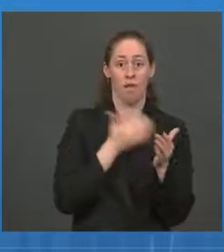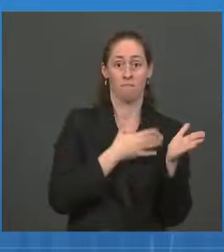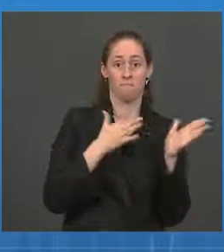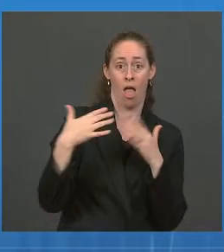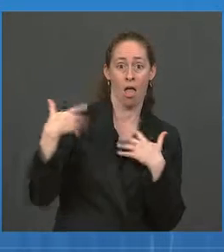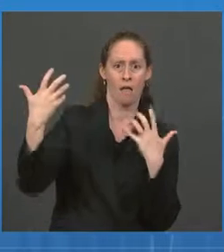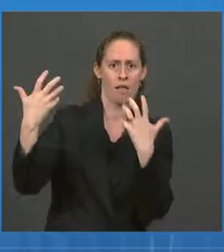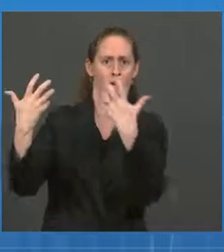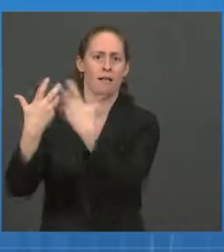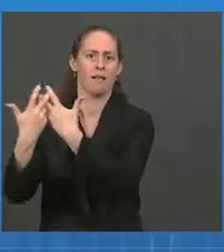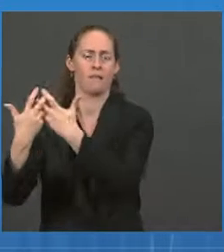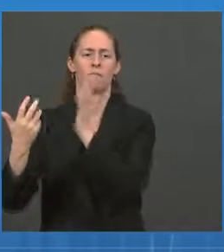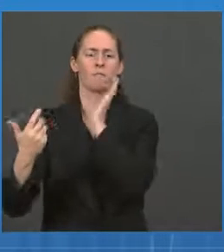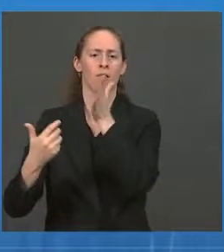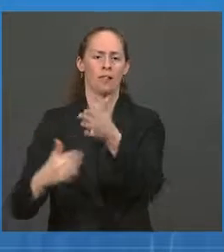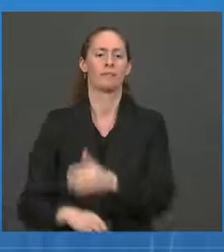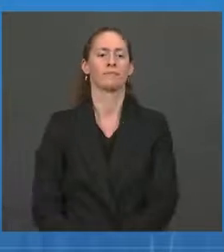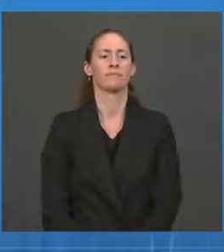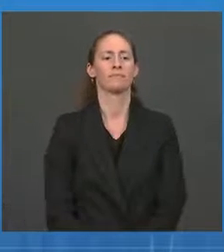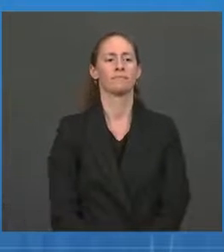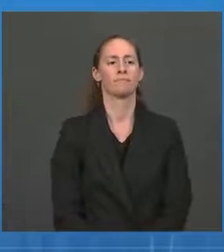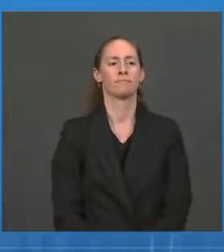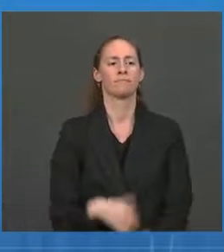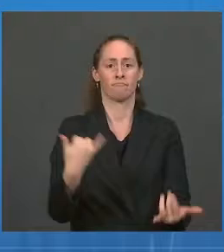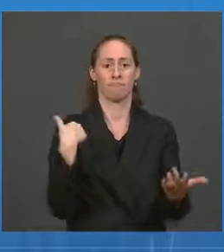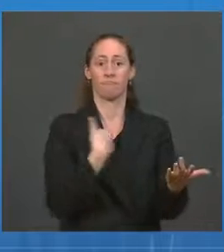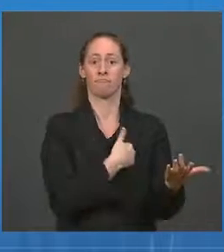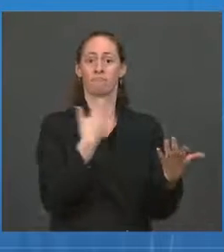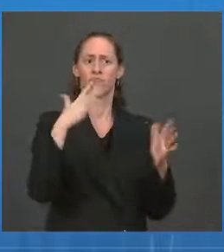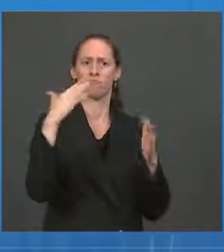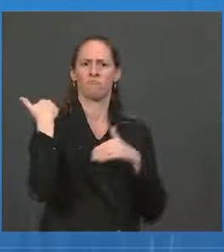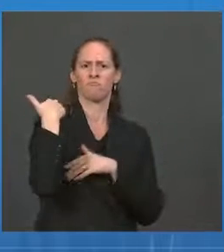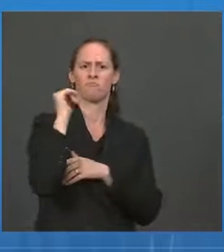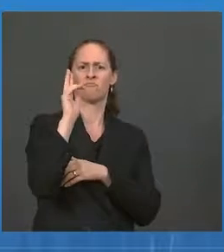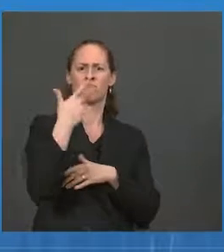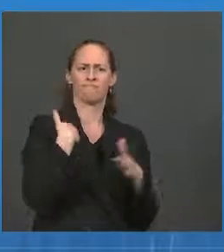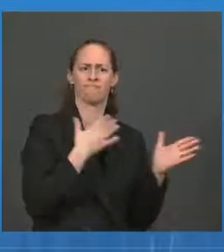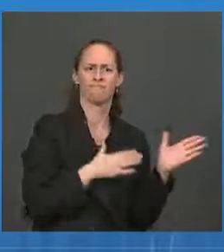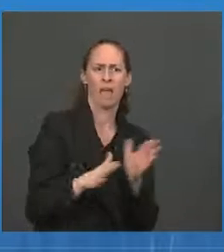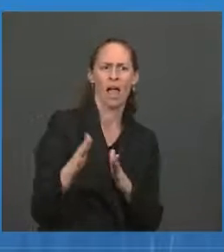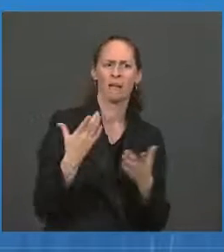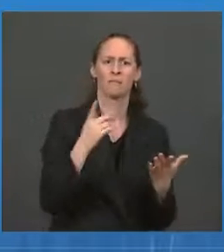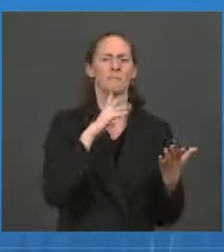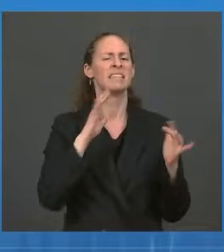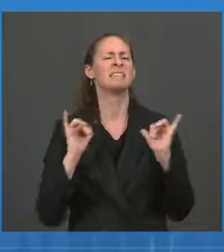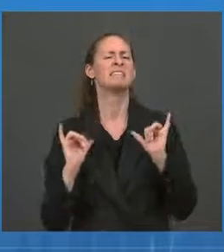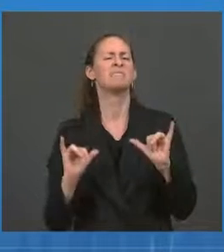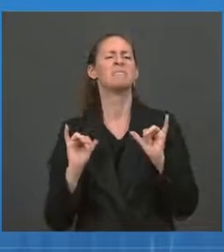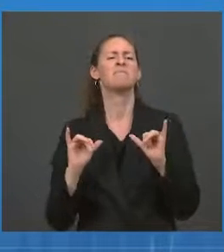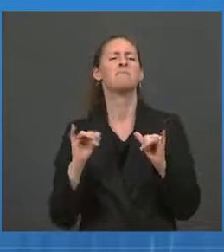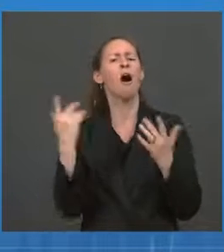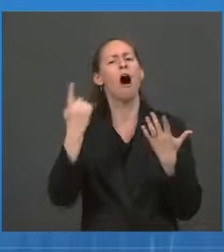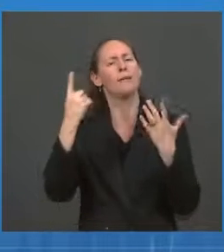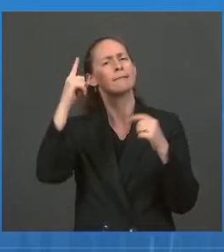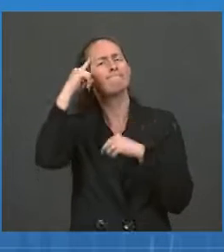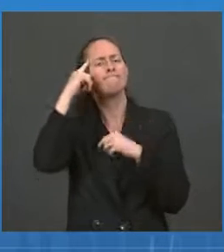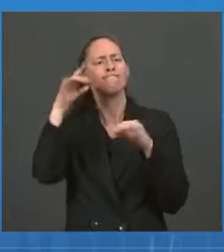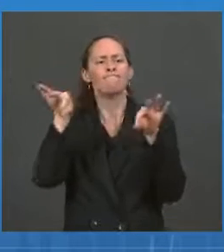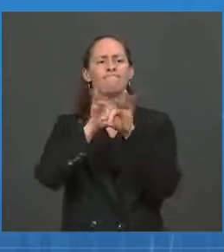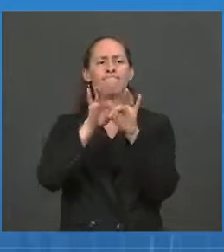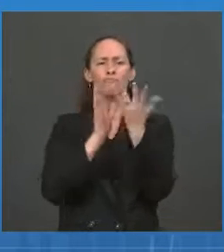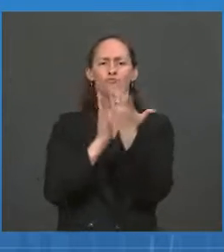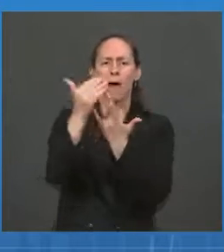what we were doing in August and what we've continued to do there as really prioritizing transparency and preparation.